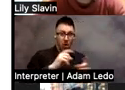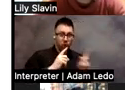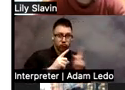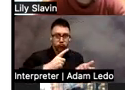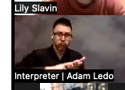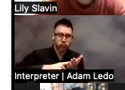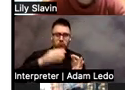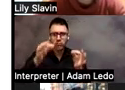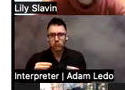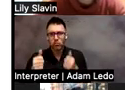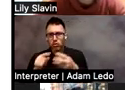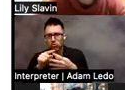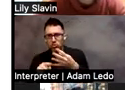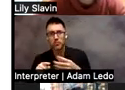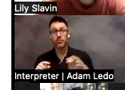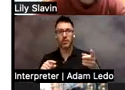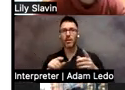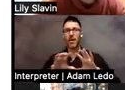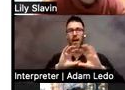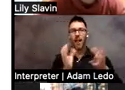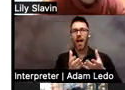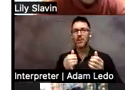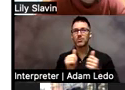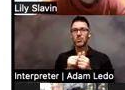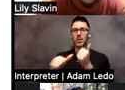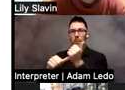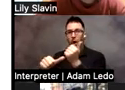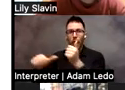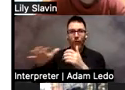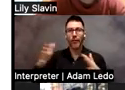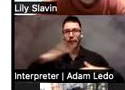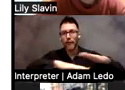class with their paraeducators all putting their hand in the middle and doing a cheer.